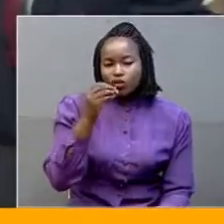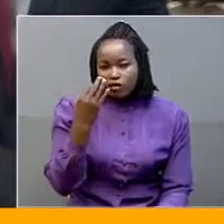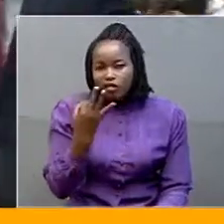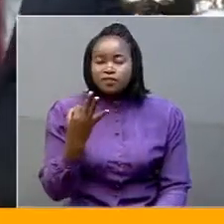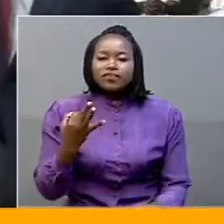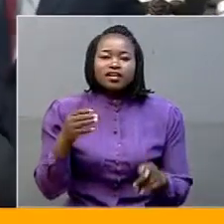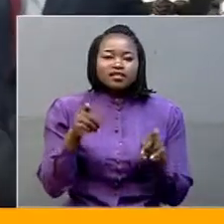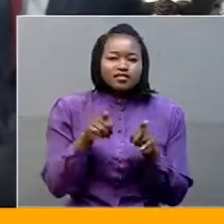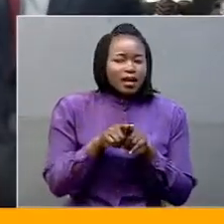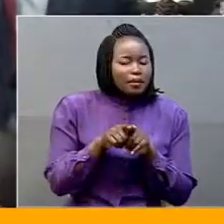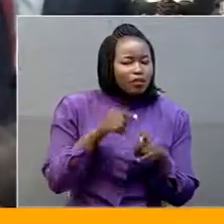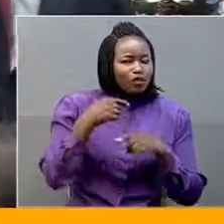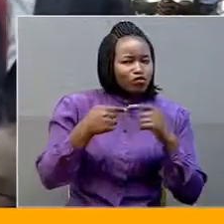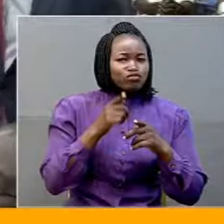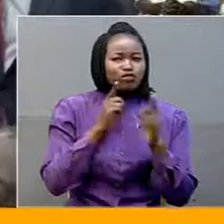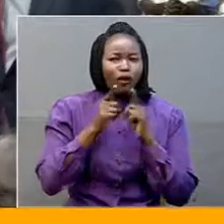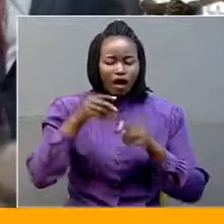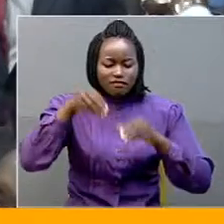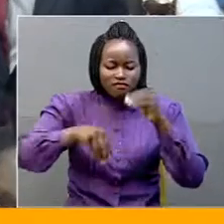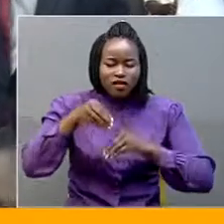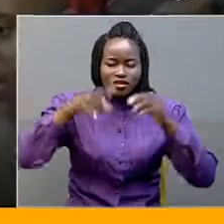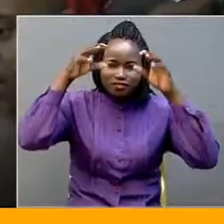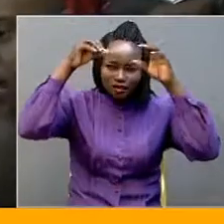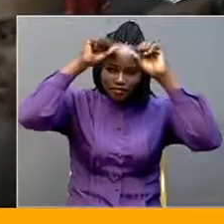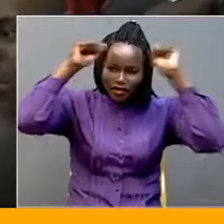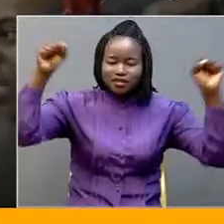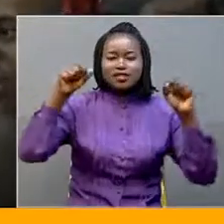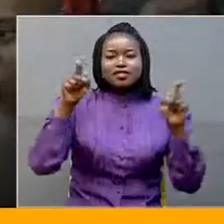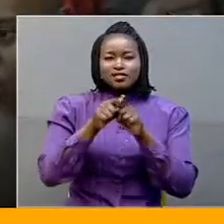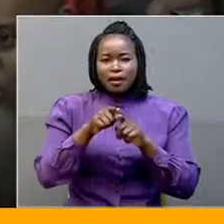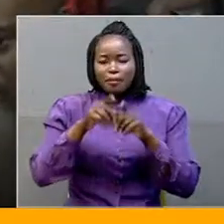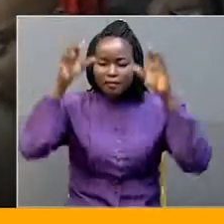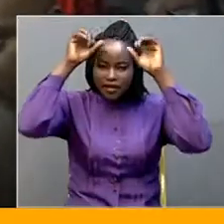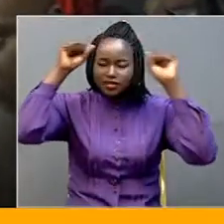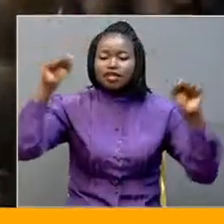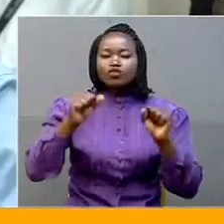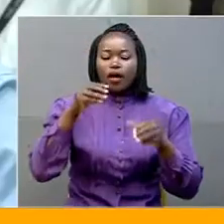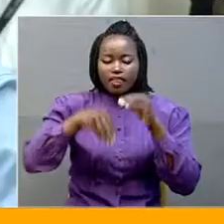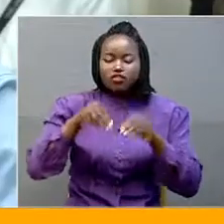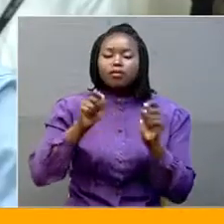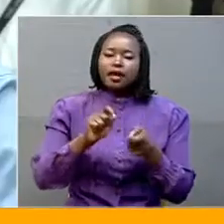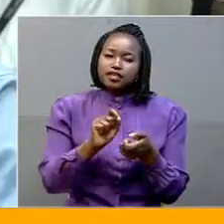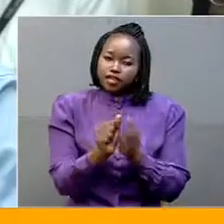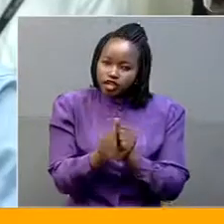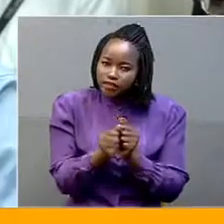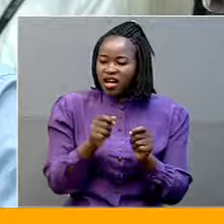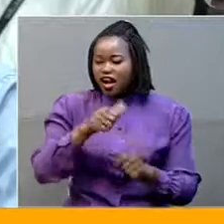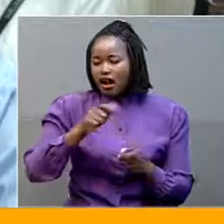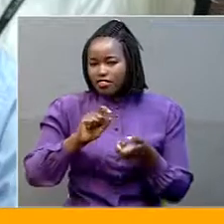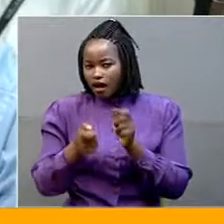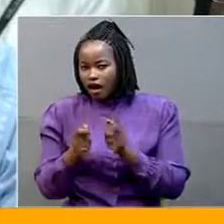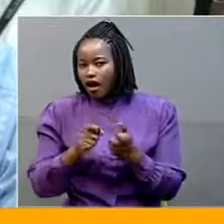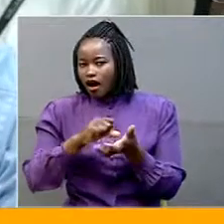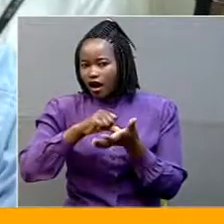6, that talks about the election of the president and challenging of the presidential election, respectively. The other amendments include Article